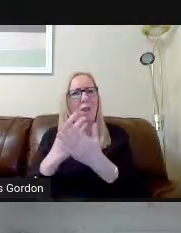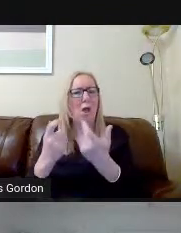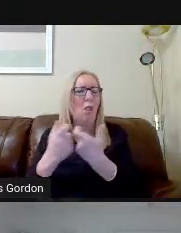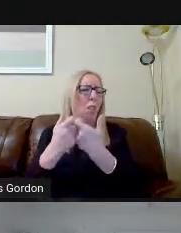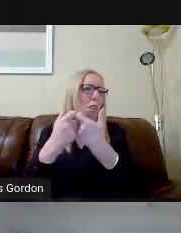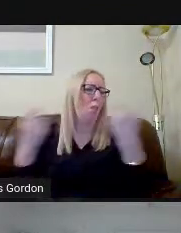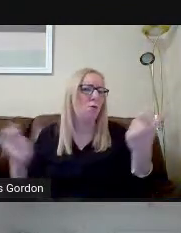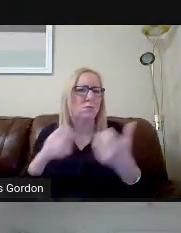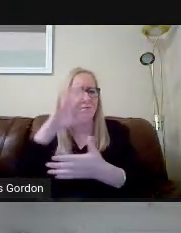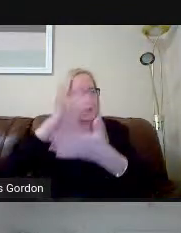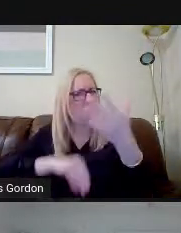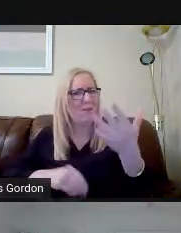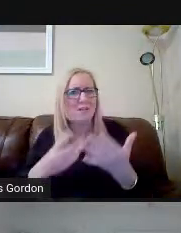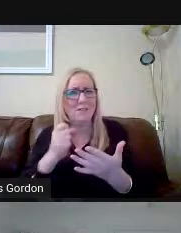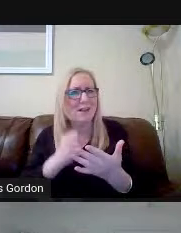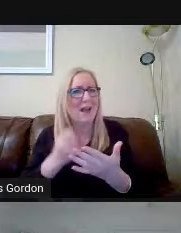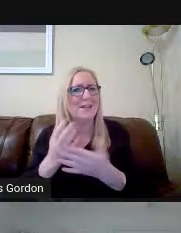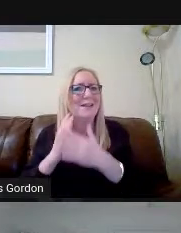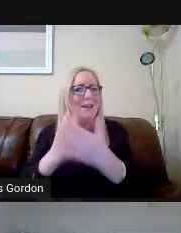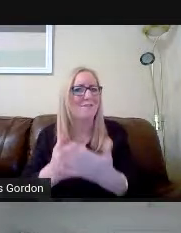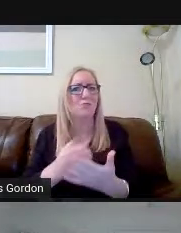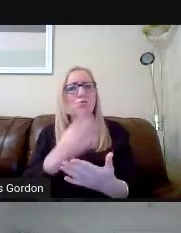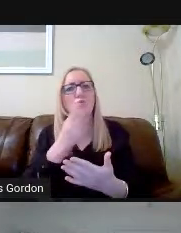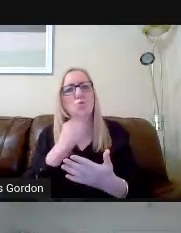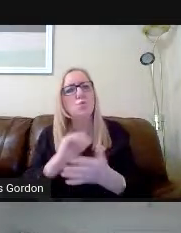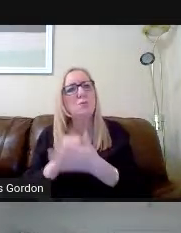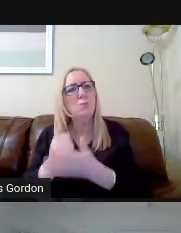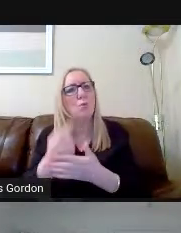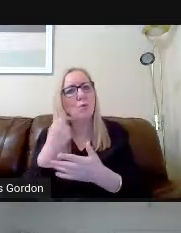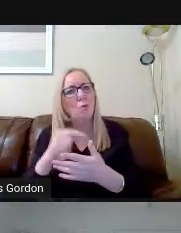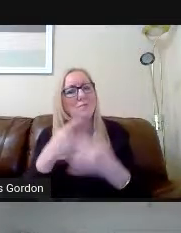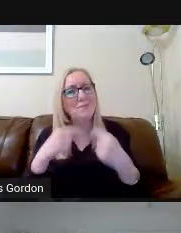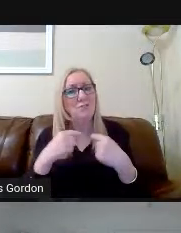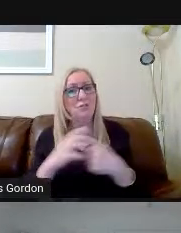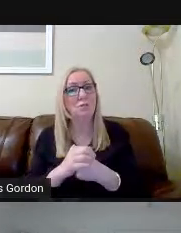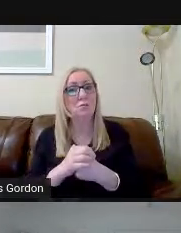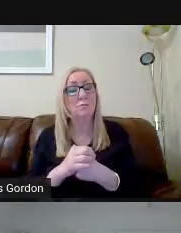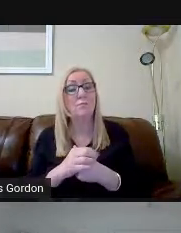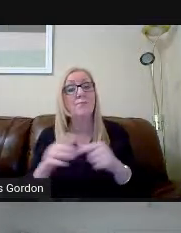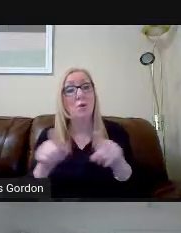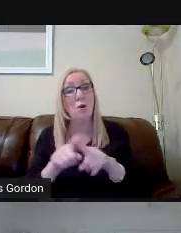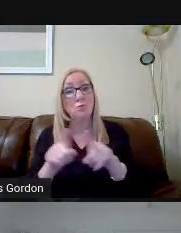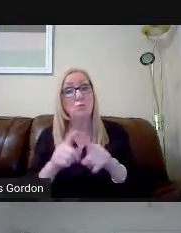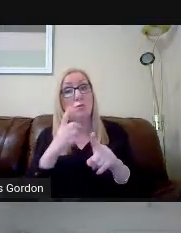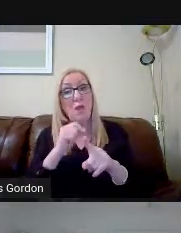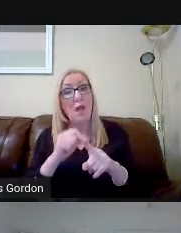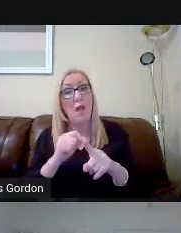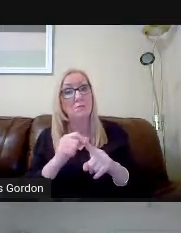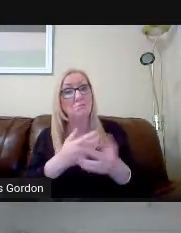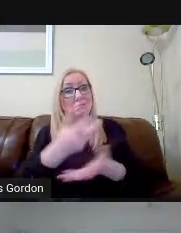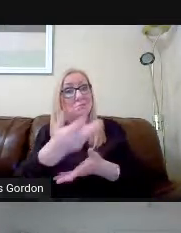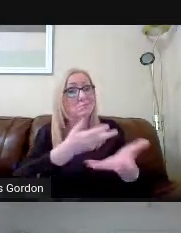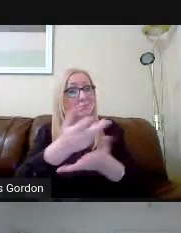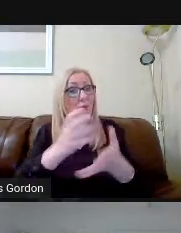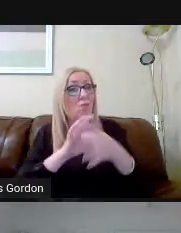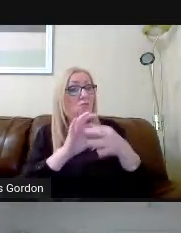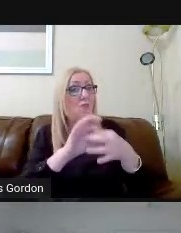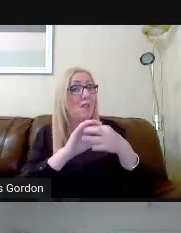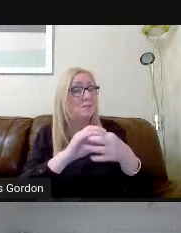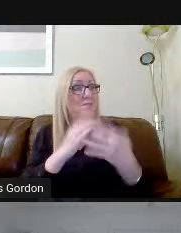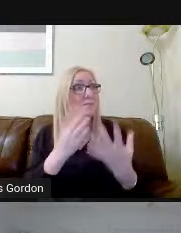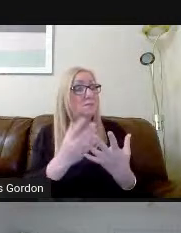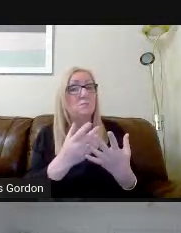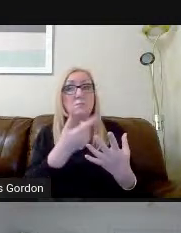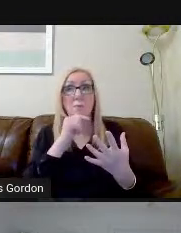offer you. So please use their support. Relatives as well. You know, people who are in certain career areas, in certain